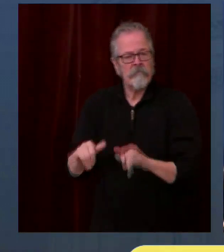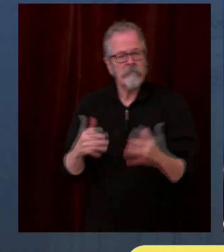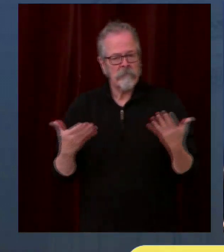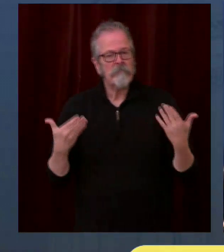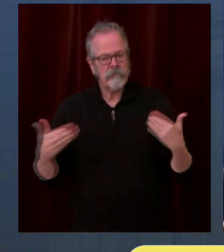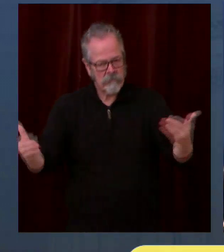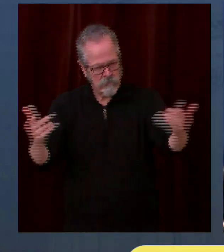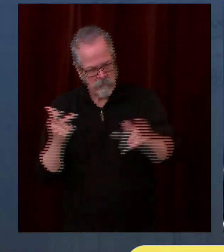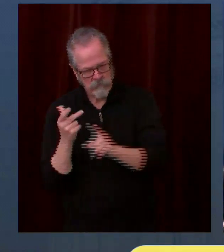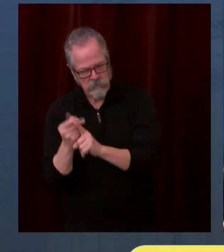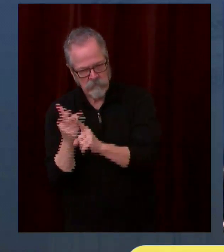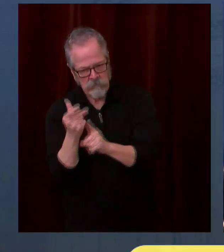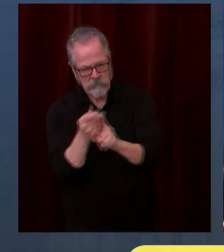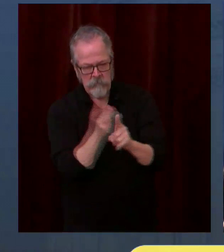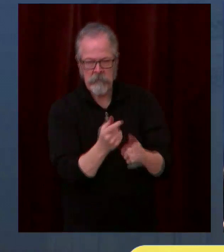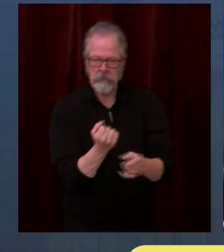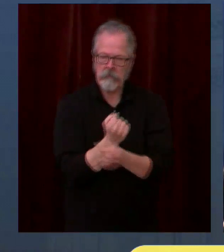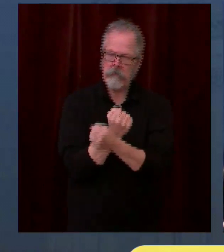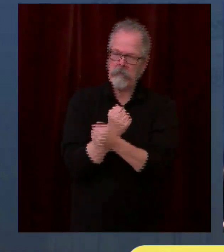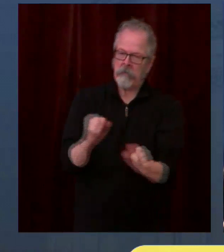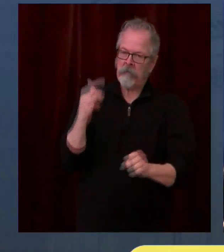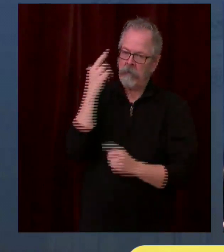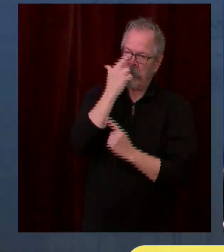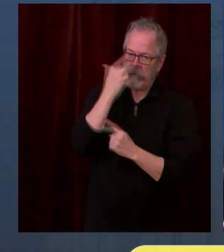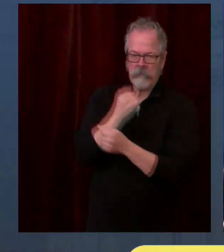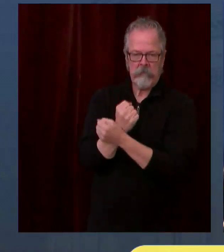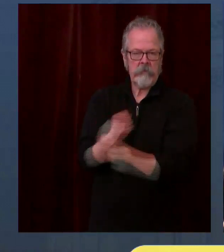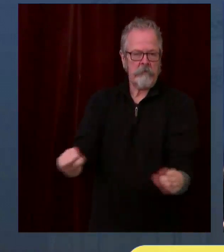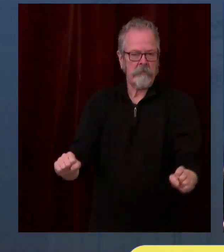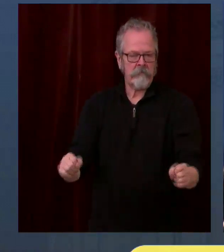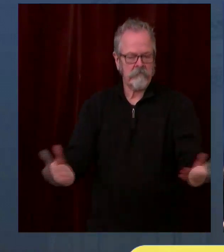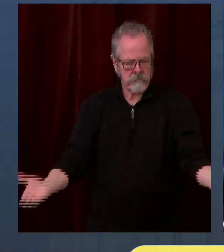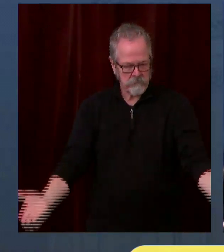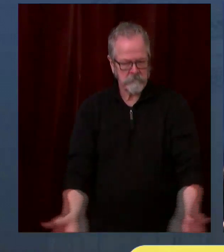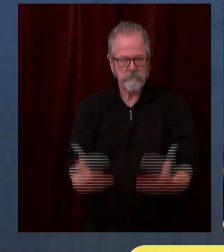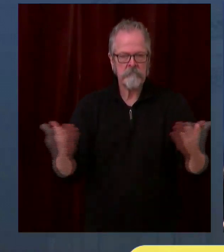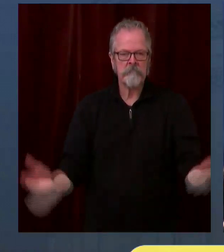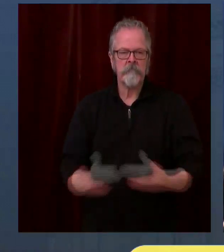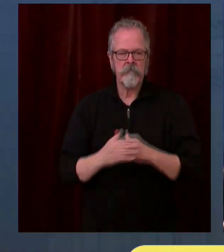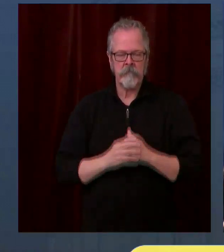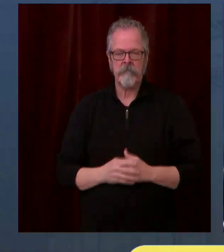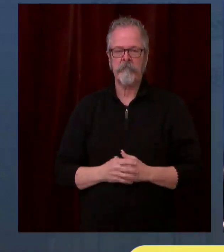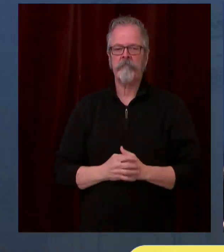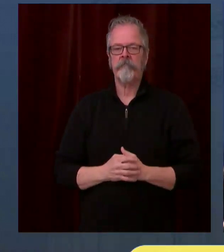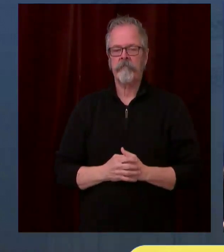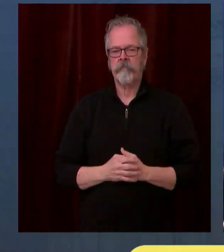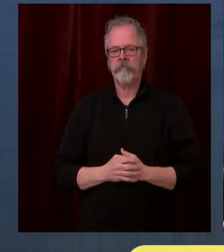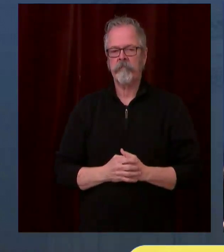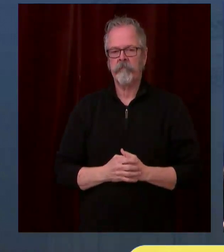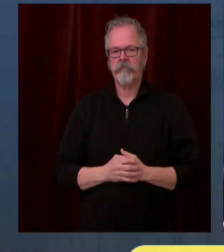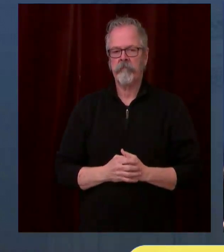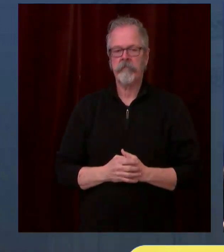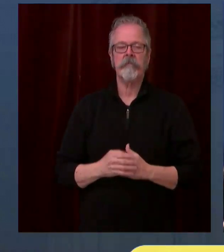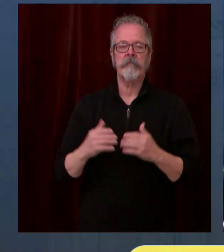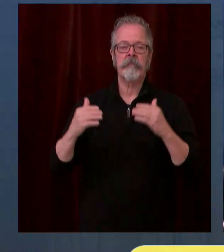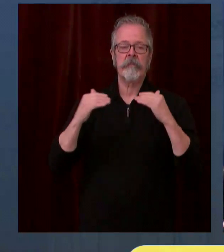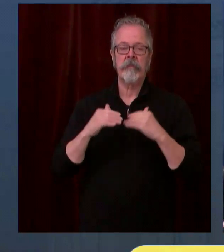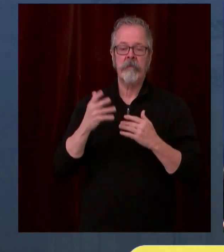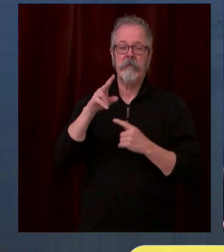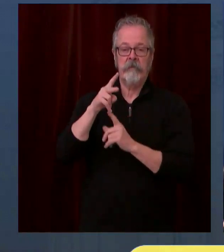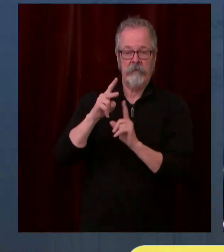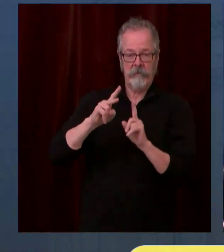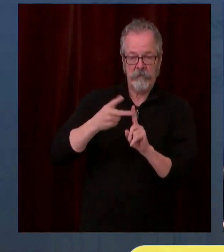that we have established a statewide goal to make 45,000 vaccinations for COVID